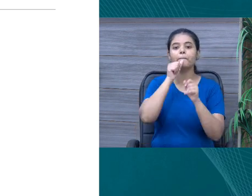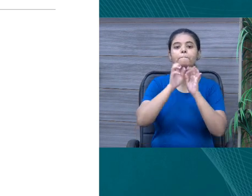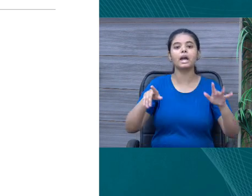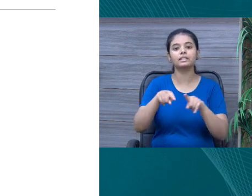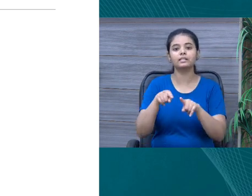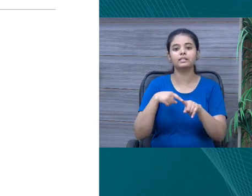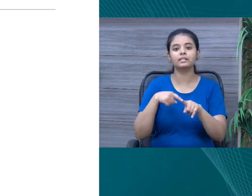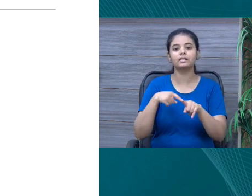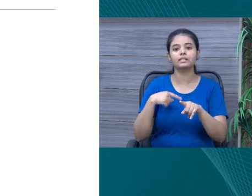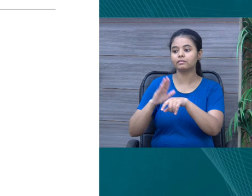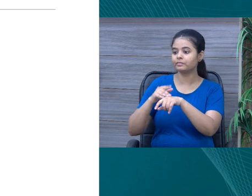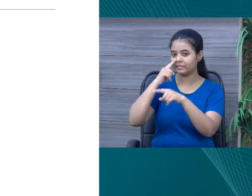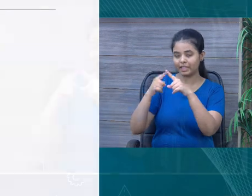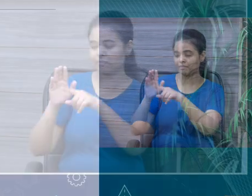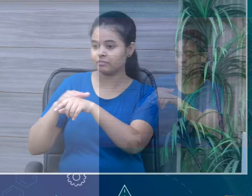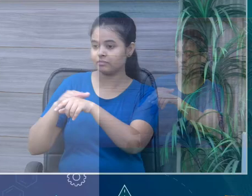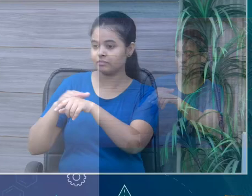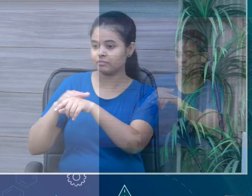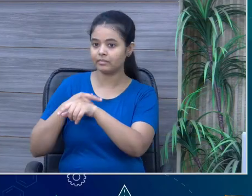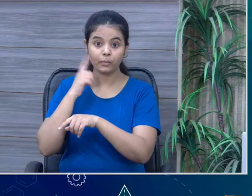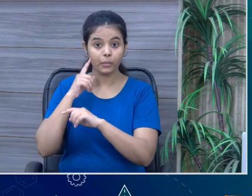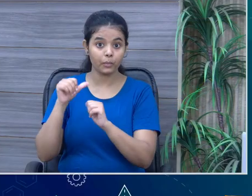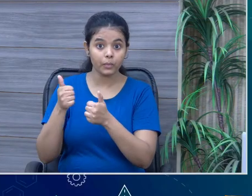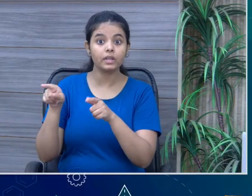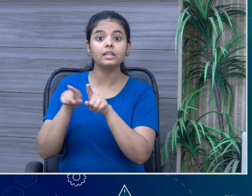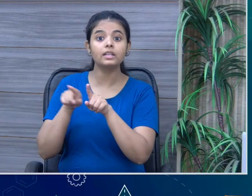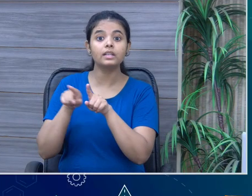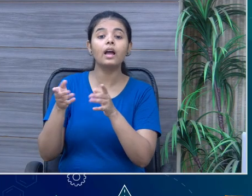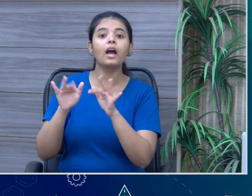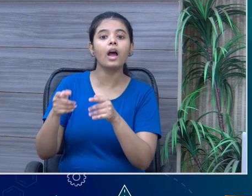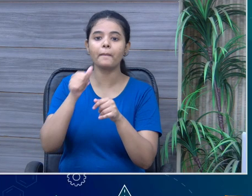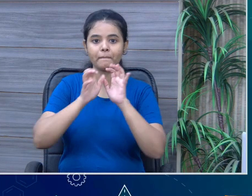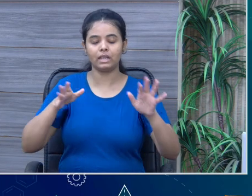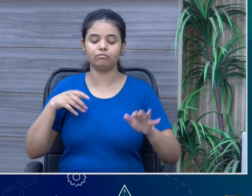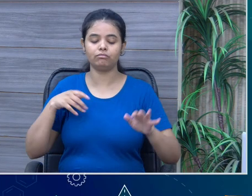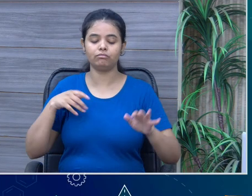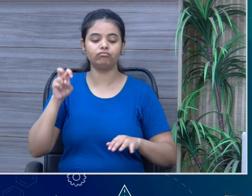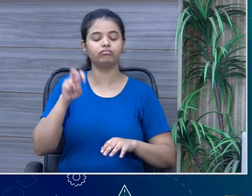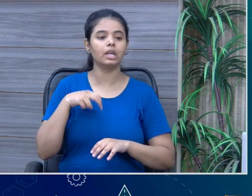The sound waves are seashore. coming seashore.